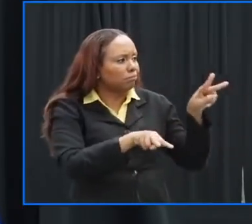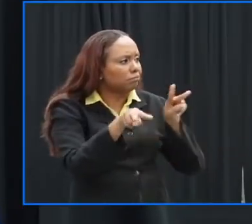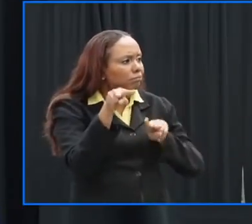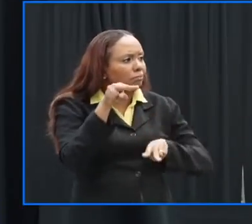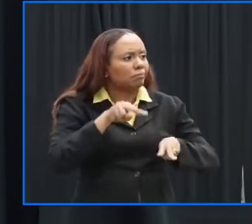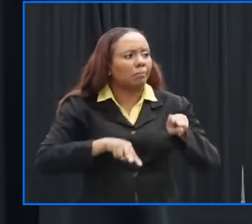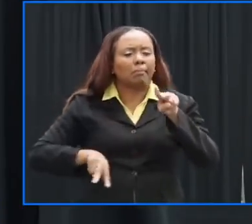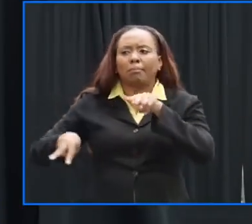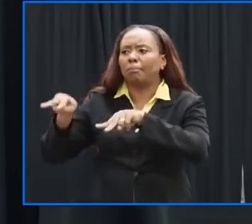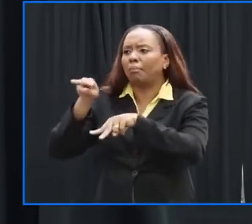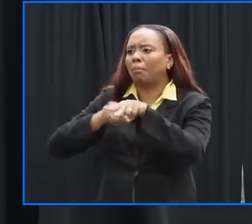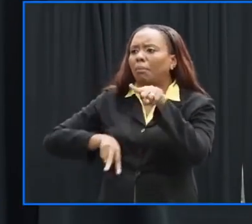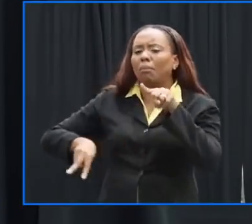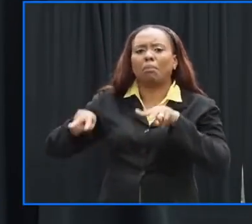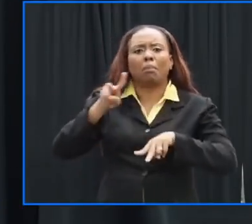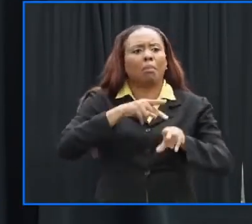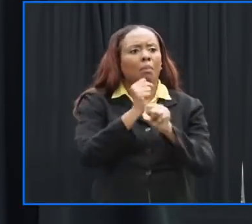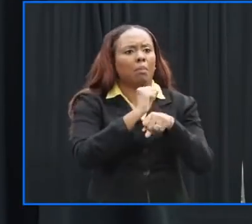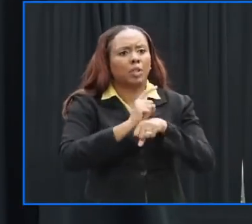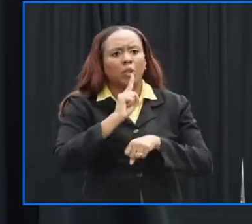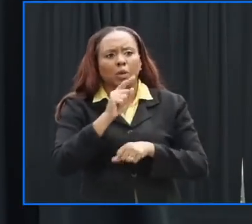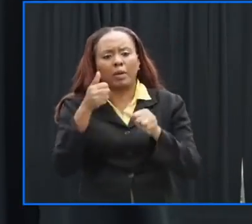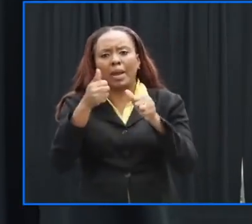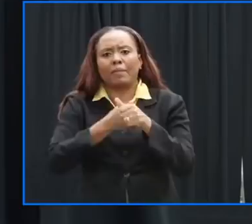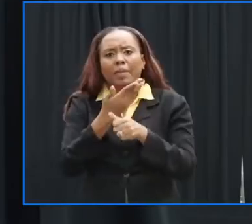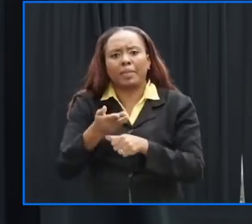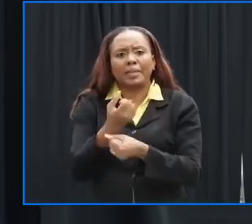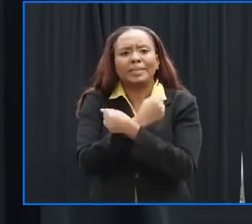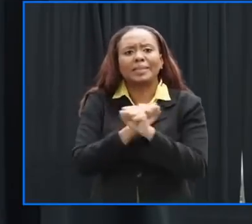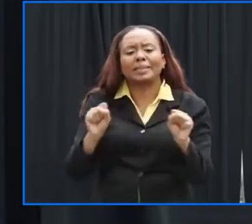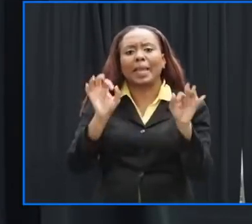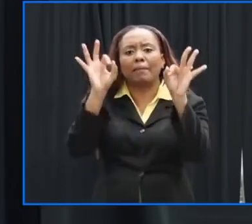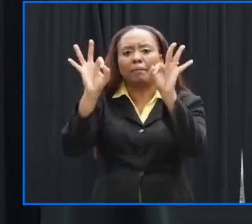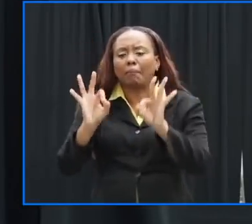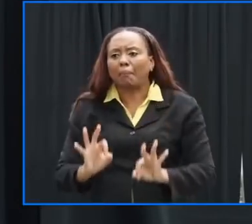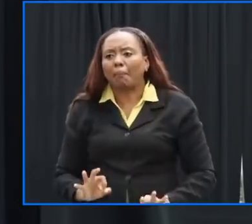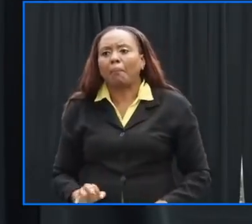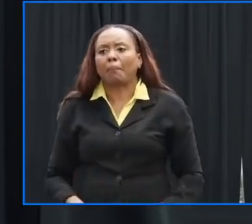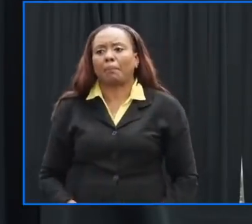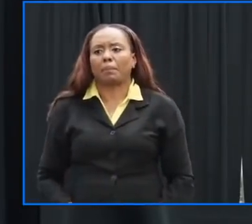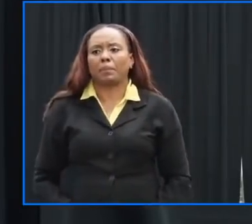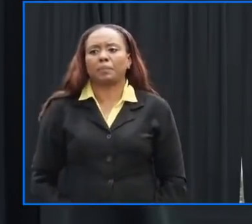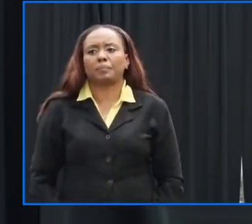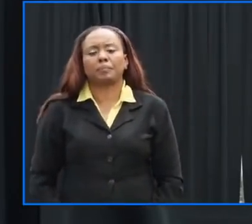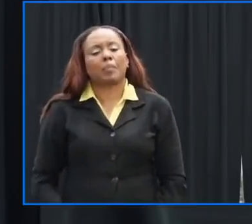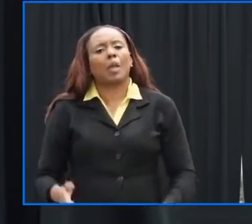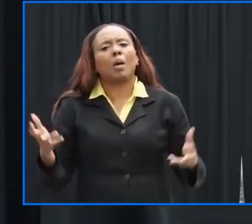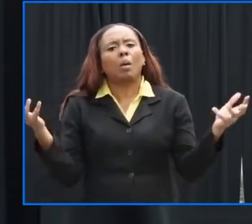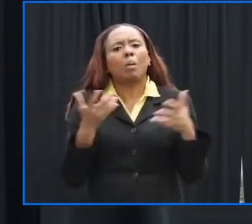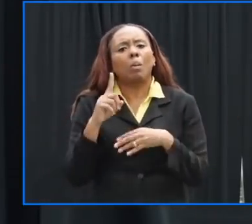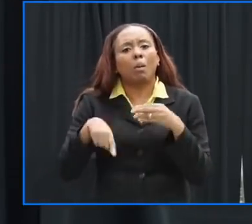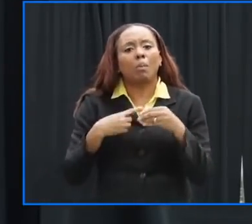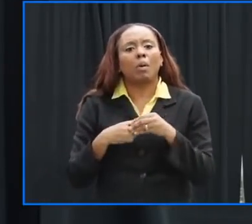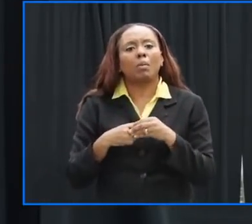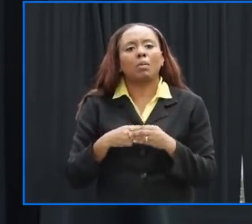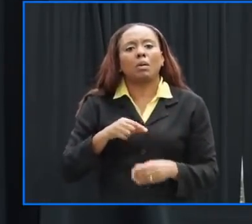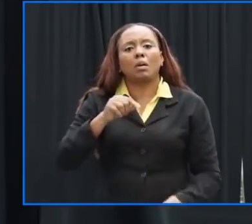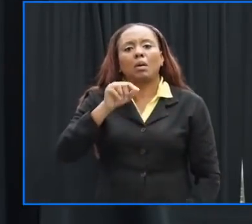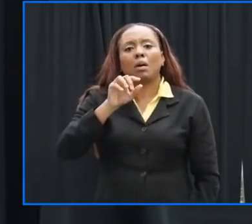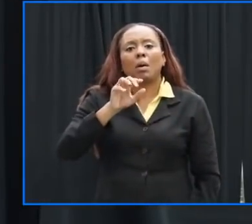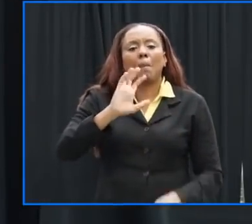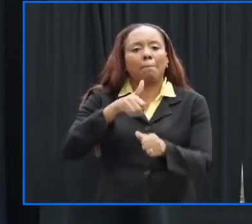those facilities as much as we can and the issue of generation capacity or backup we have